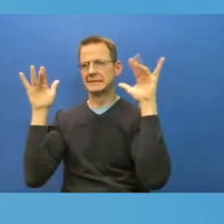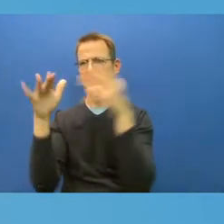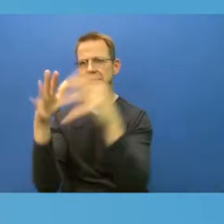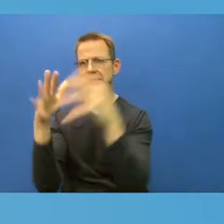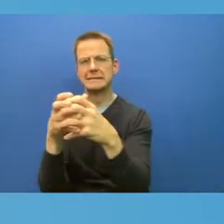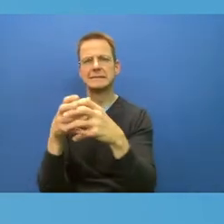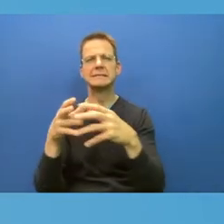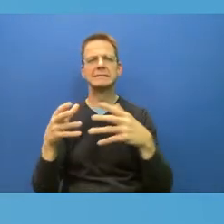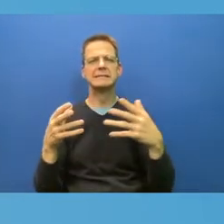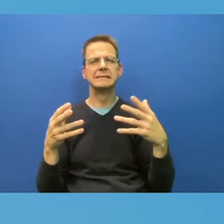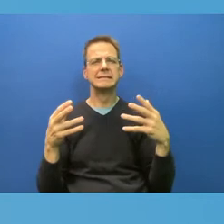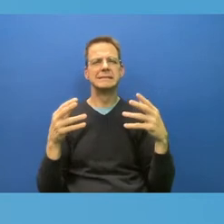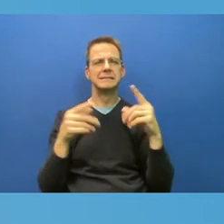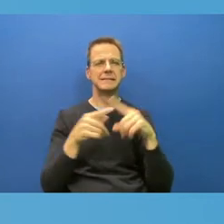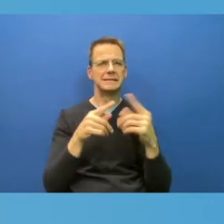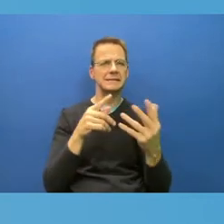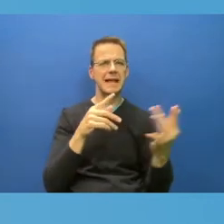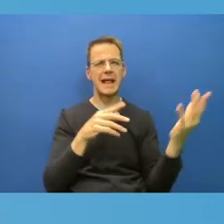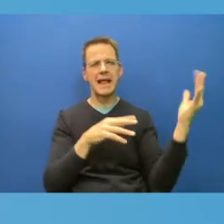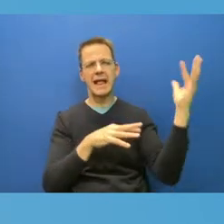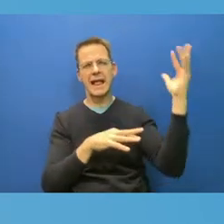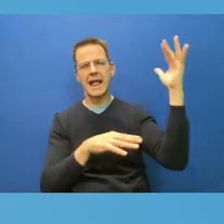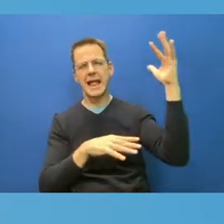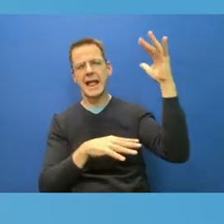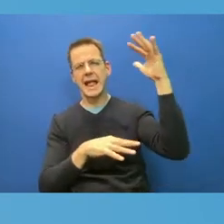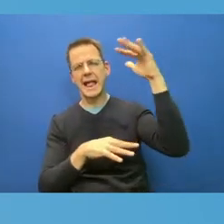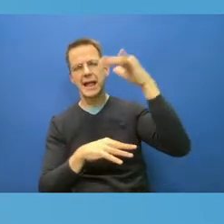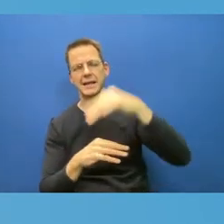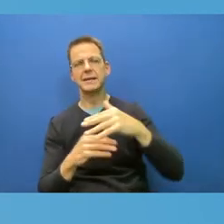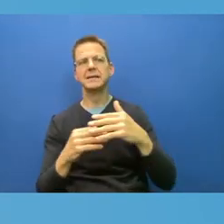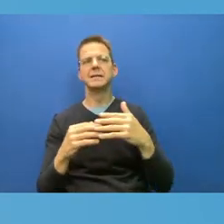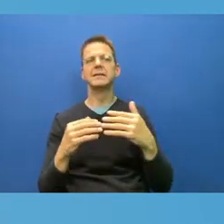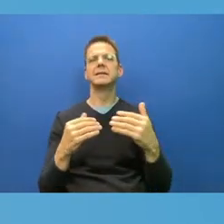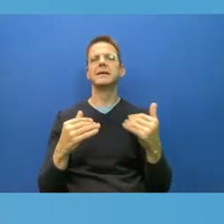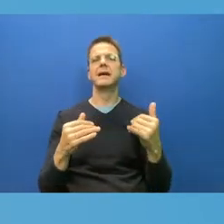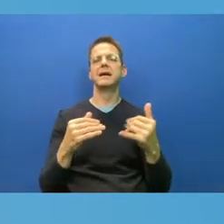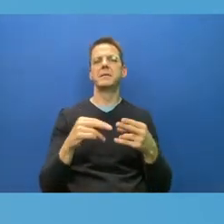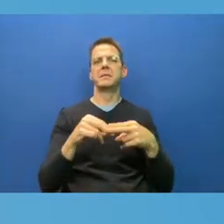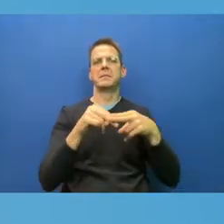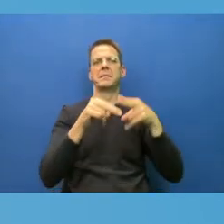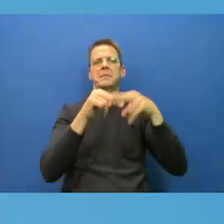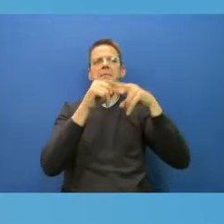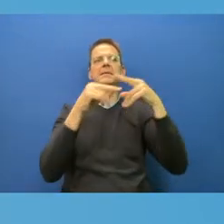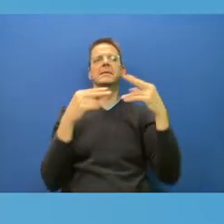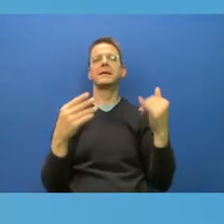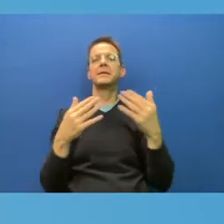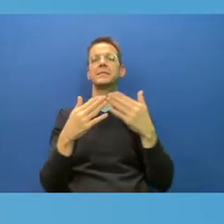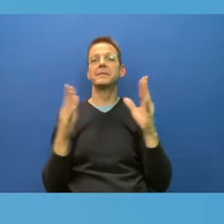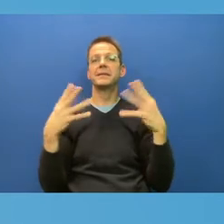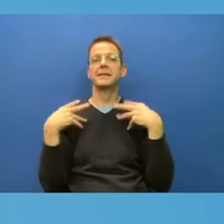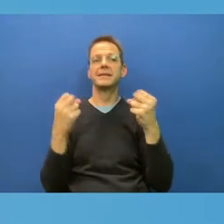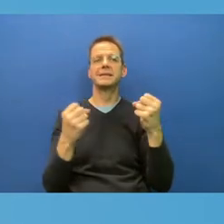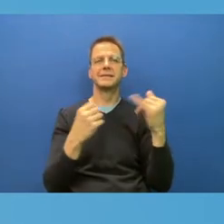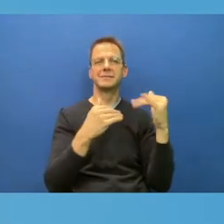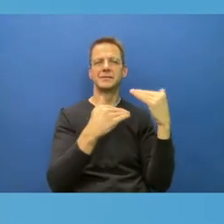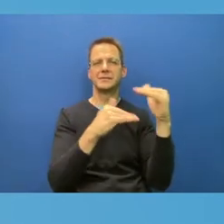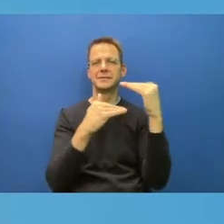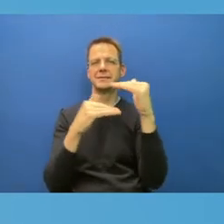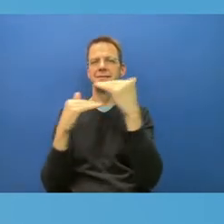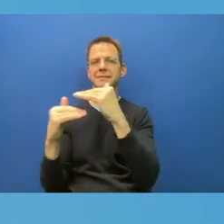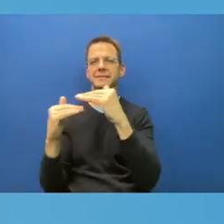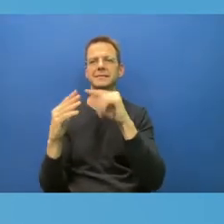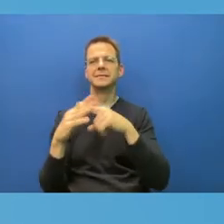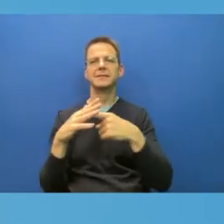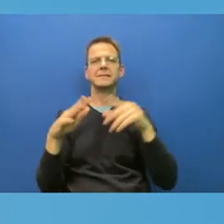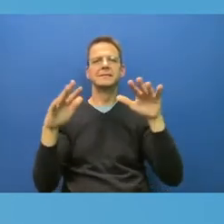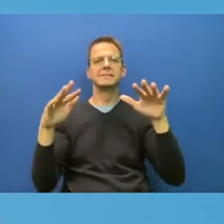as a result of easing public health restrictions. But it's very heterogeneous. And I think one of the things that bothers me is the places that are